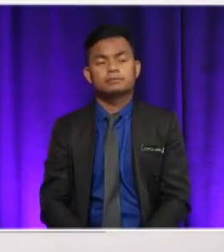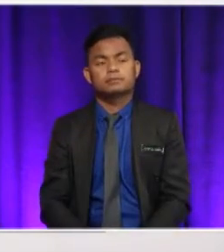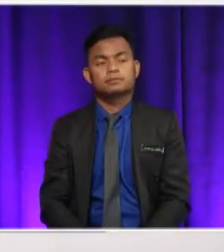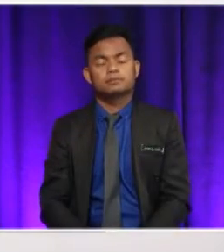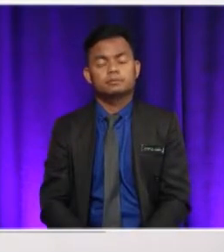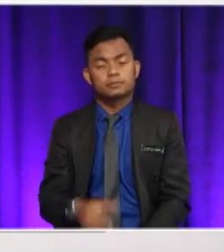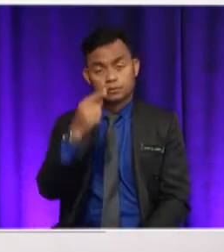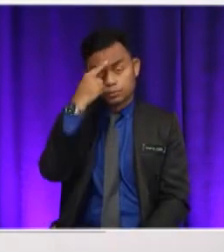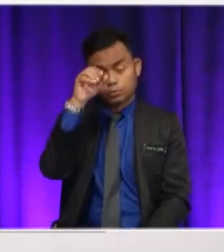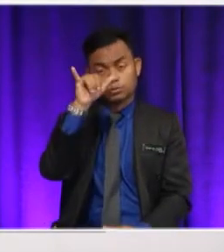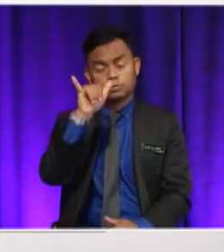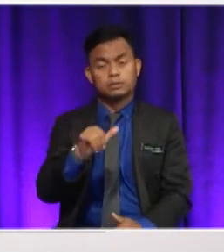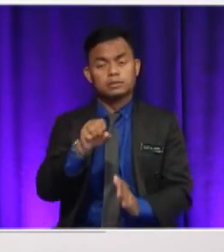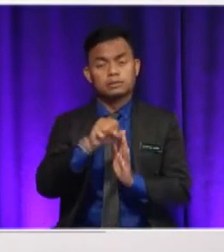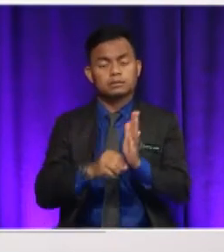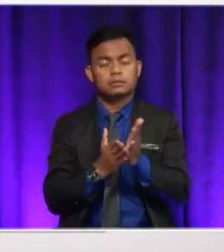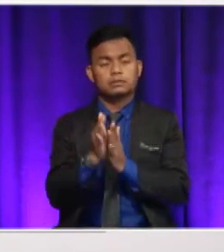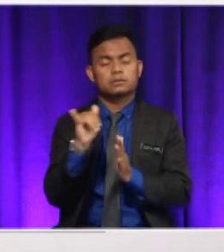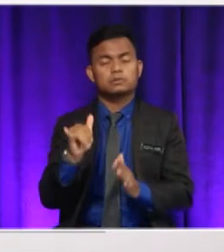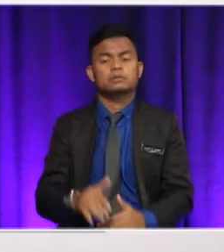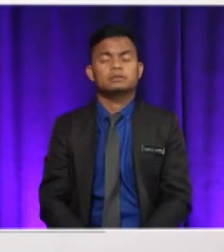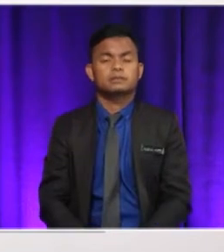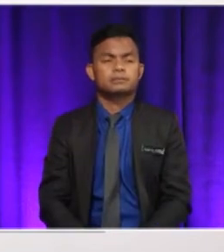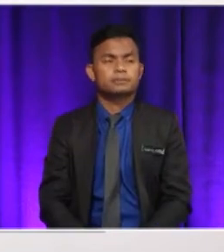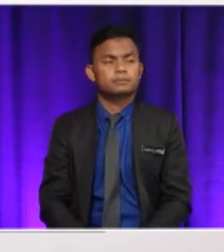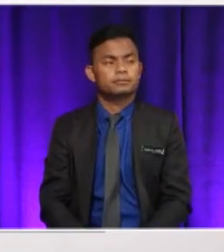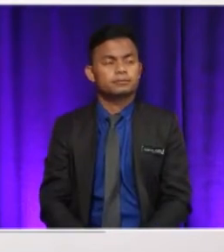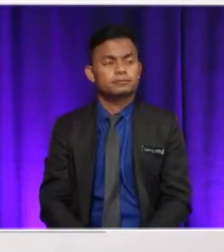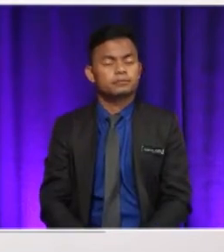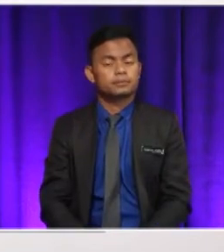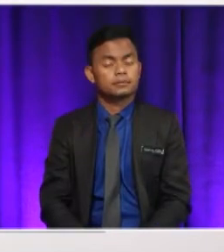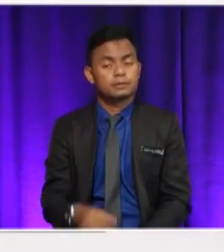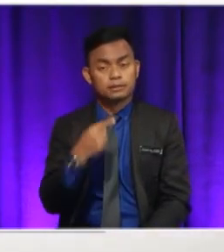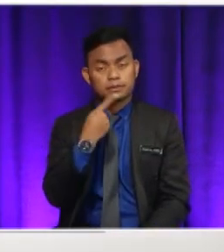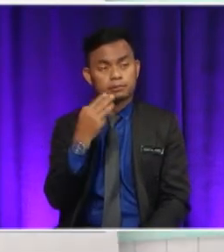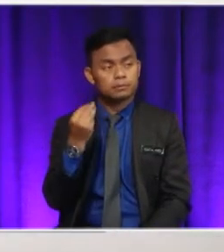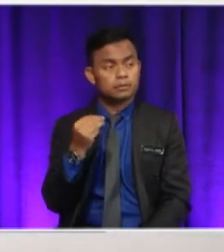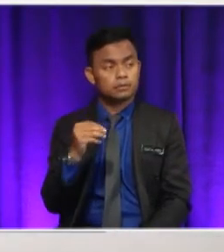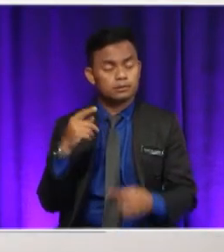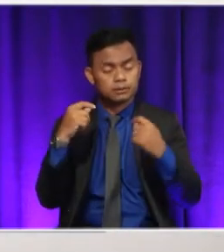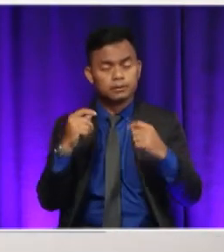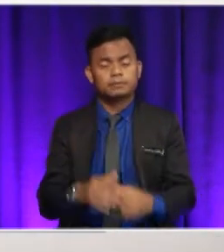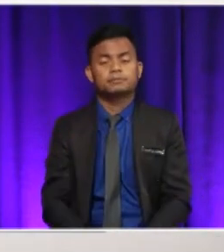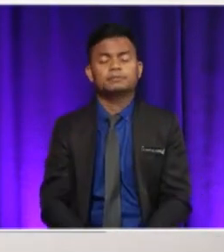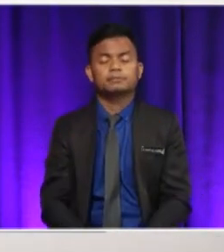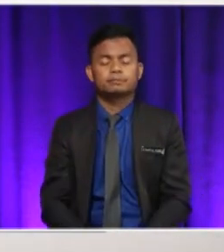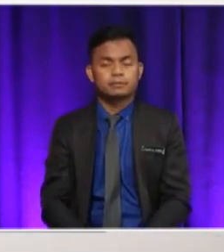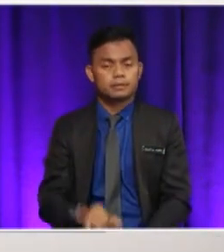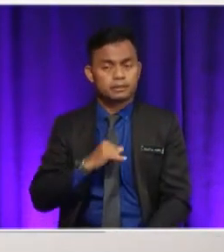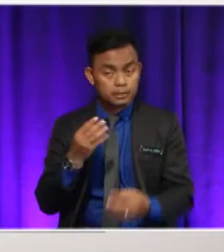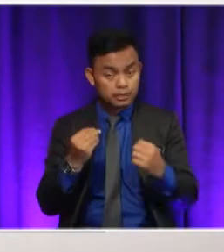for the next one, the next paragraph, anyone? I would like to answer.